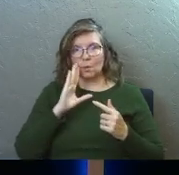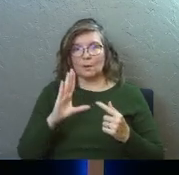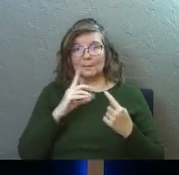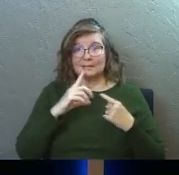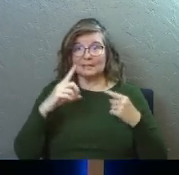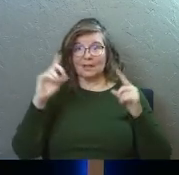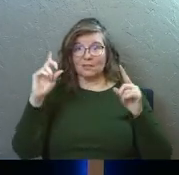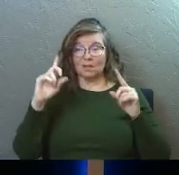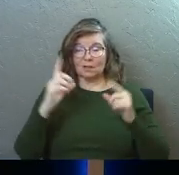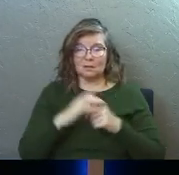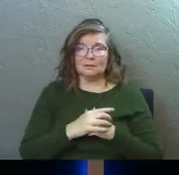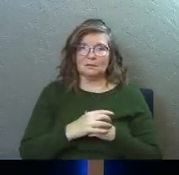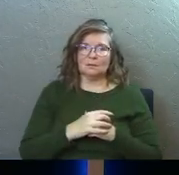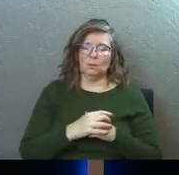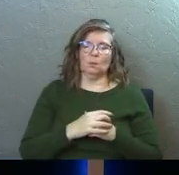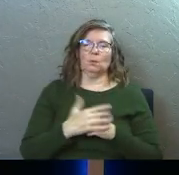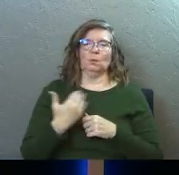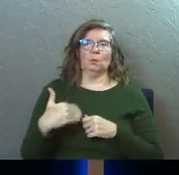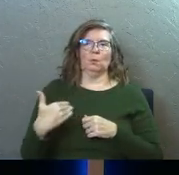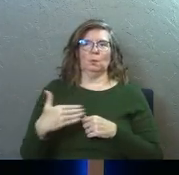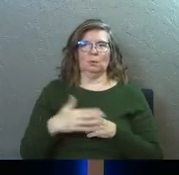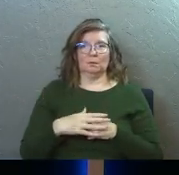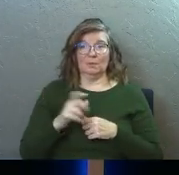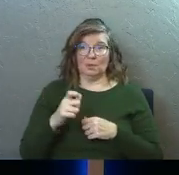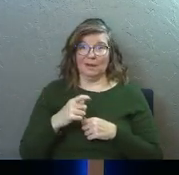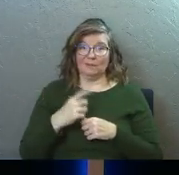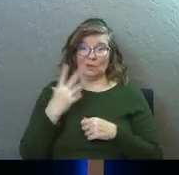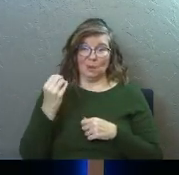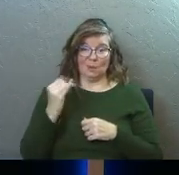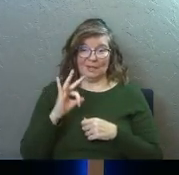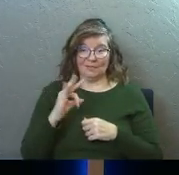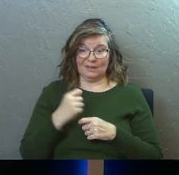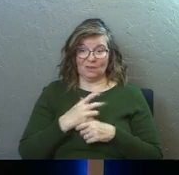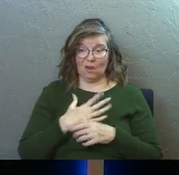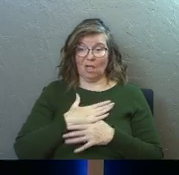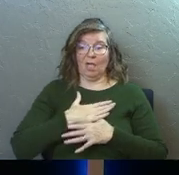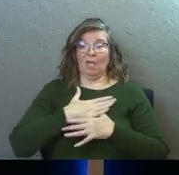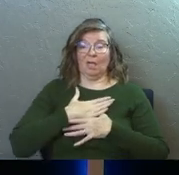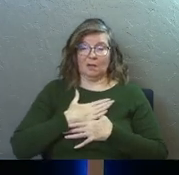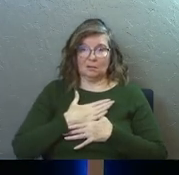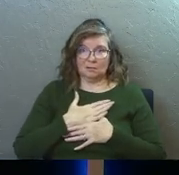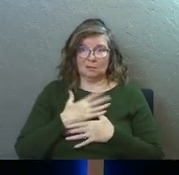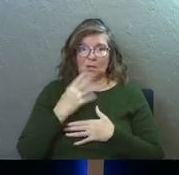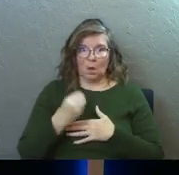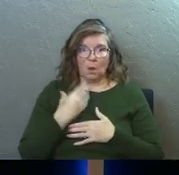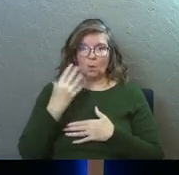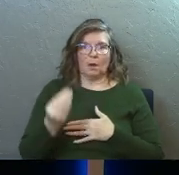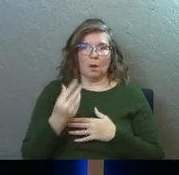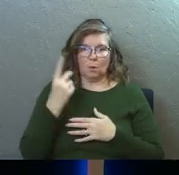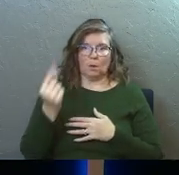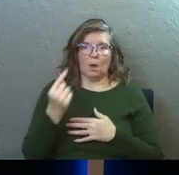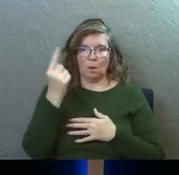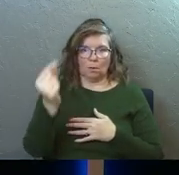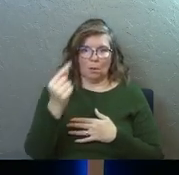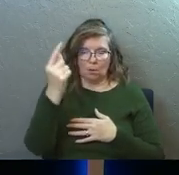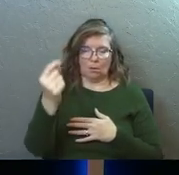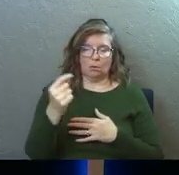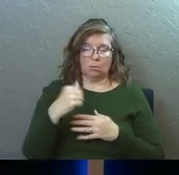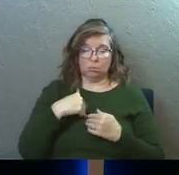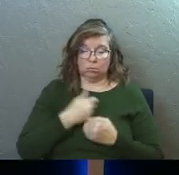be successful. But you got to go, even if it costs your breath. Go, go, go, go, go.